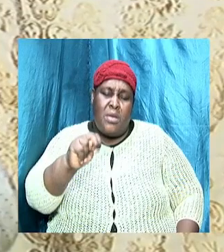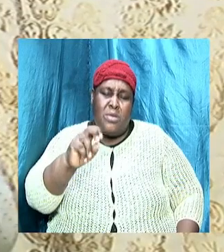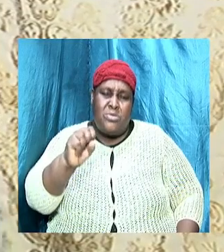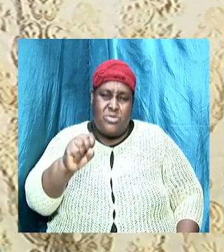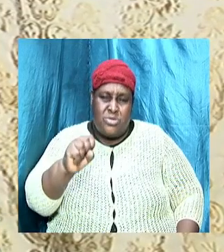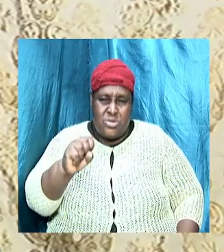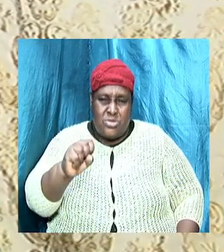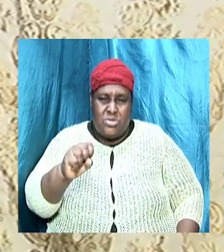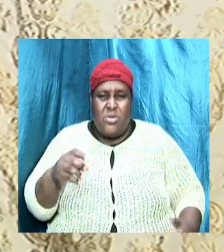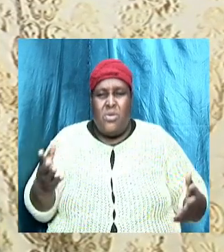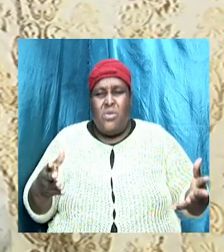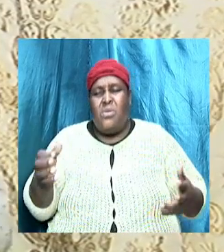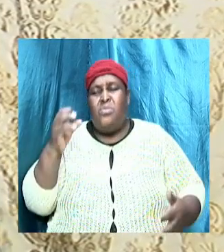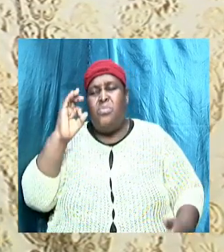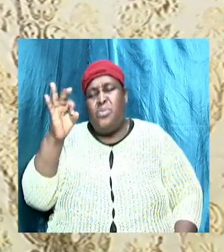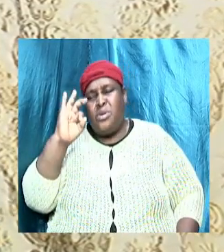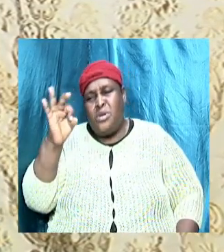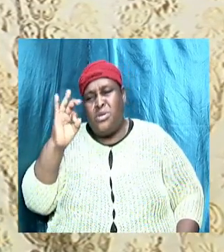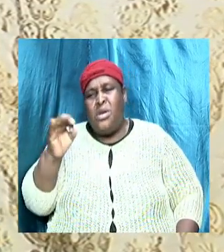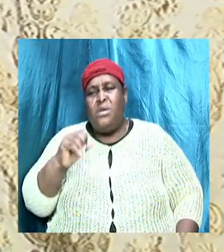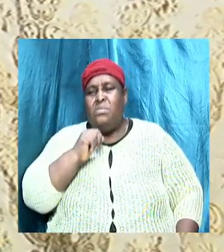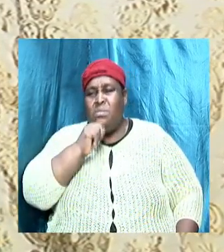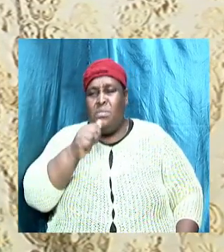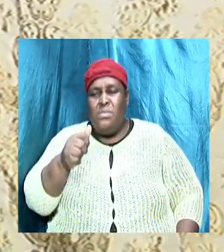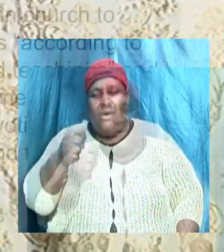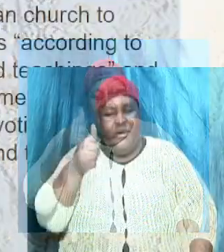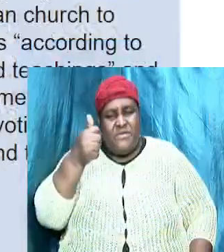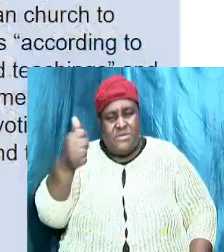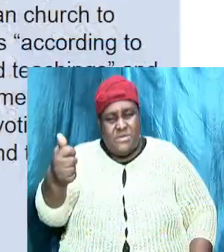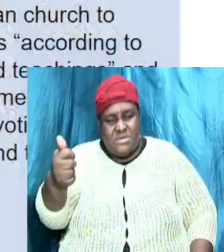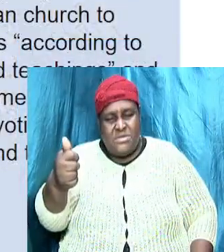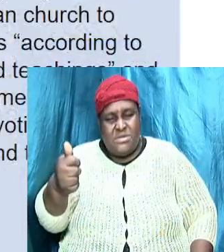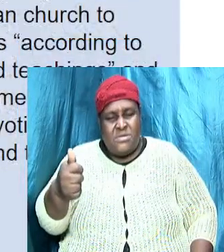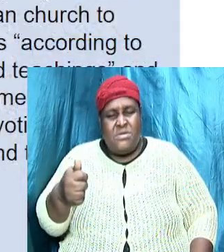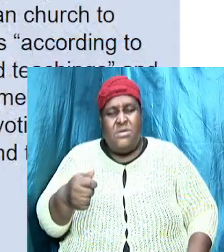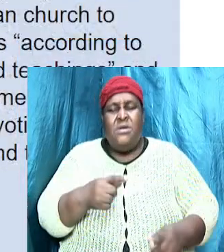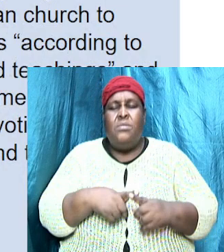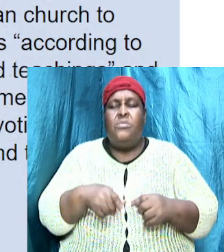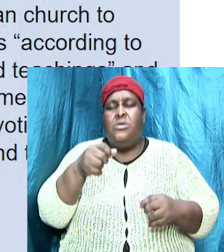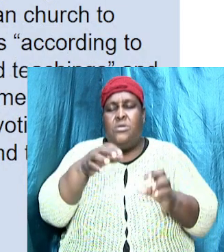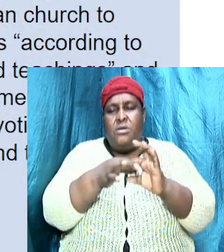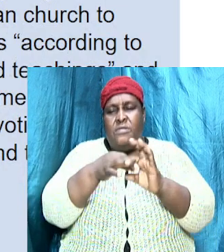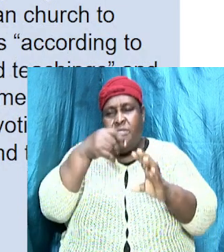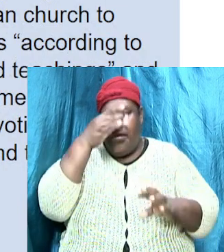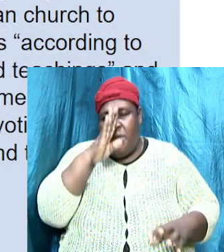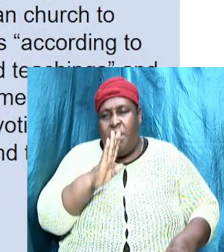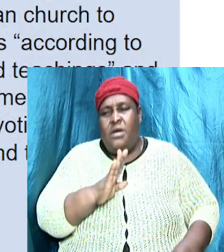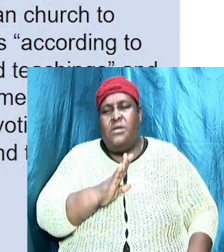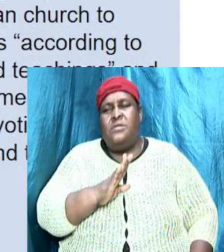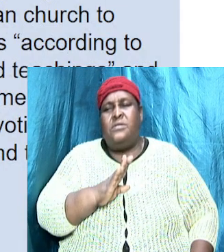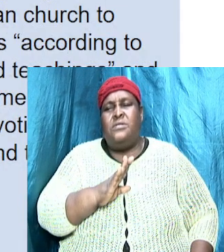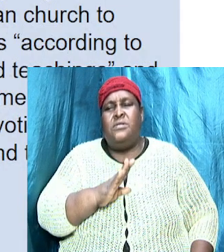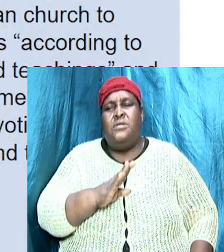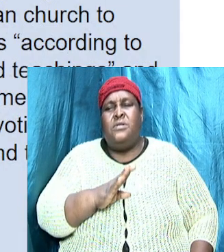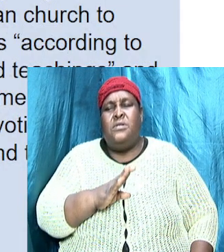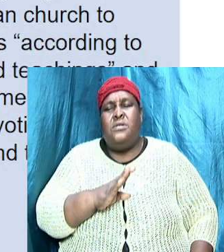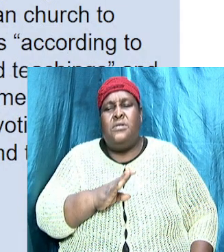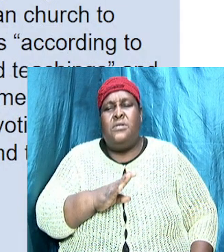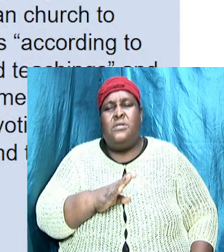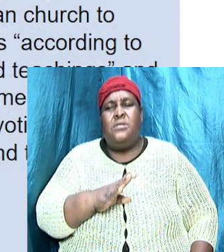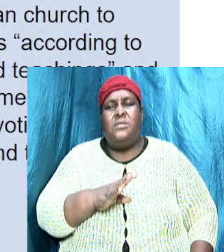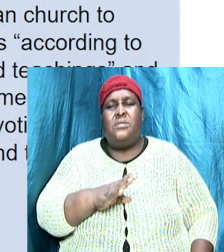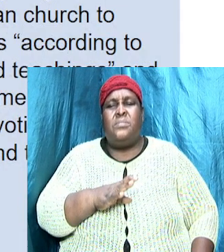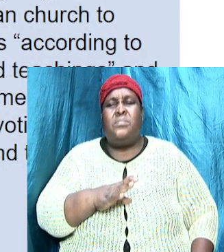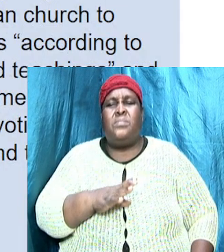look here, what he was preaching to them was not of himself, but it was of God. And we mentioned that scripture in Galatians 1,